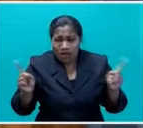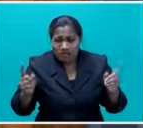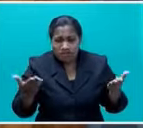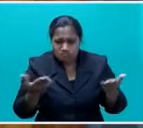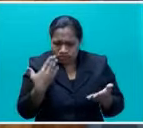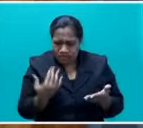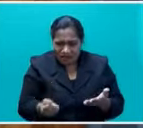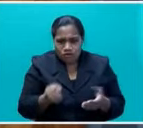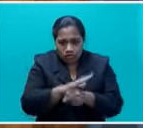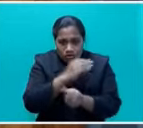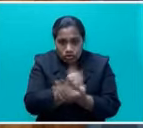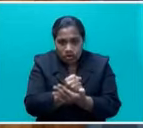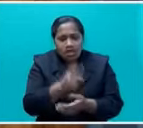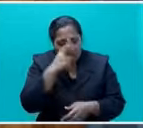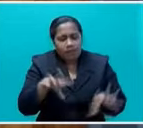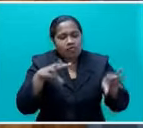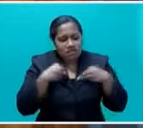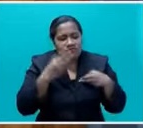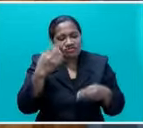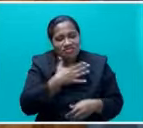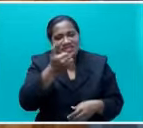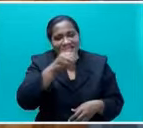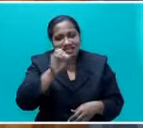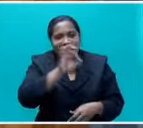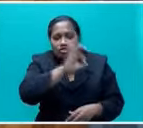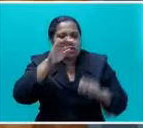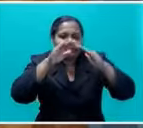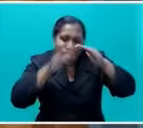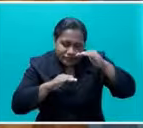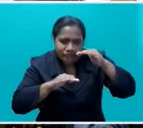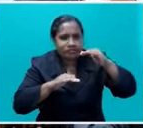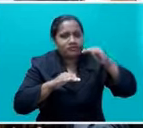360 and not way less than what they're supposed to receive? Thank you.